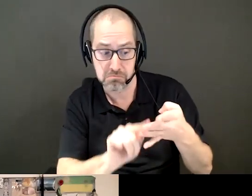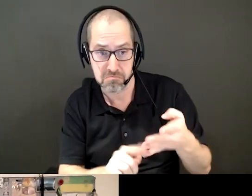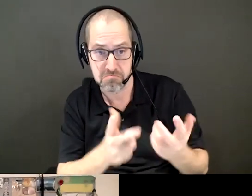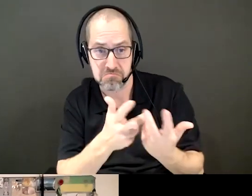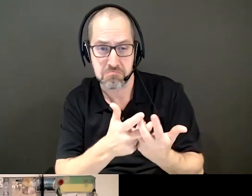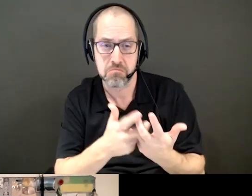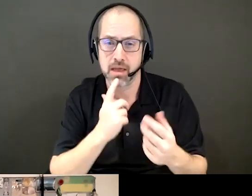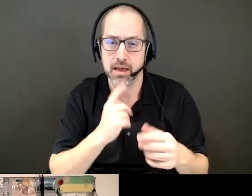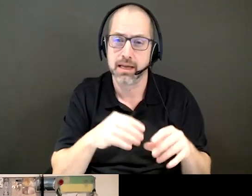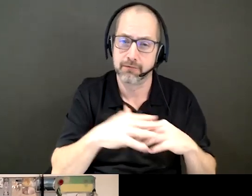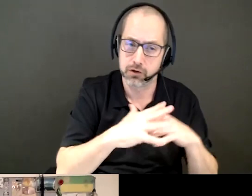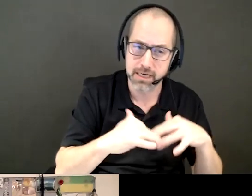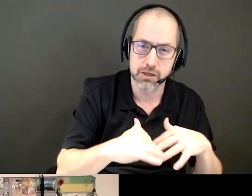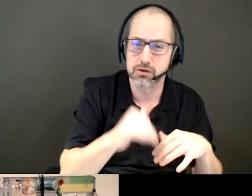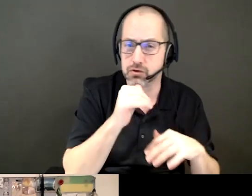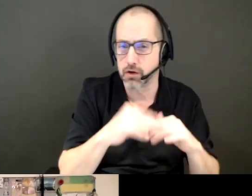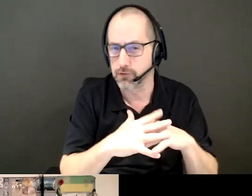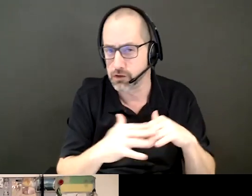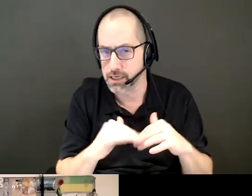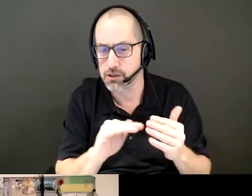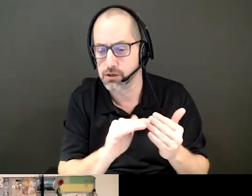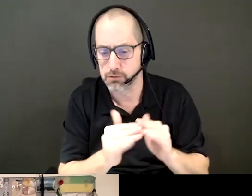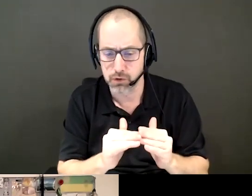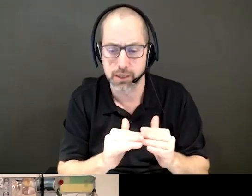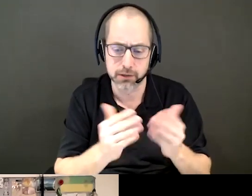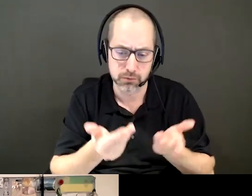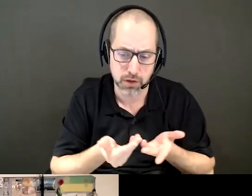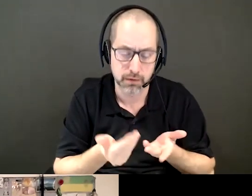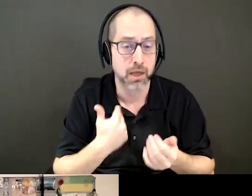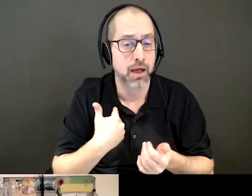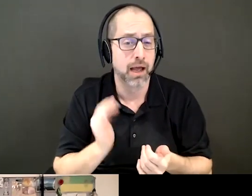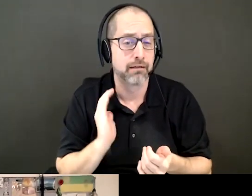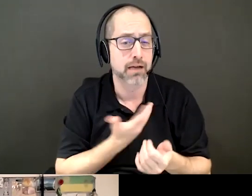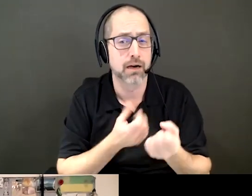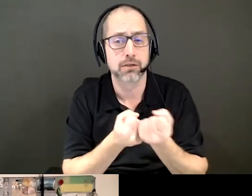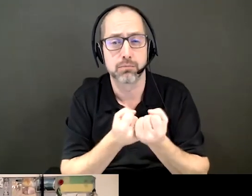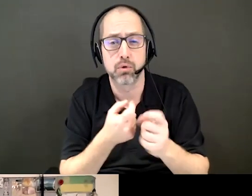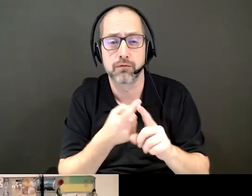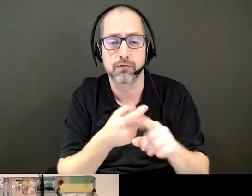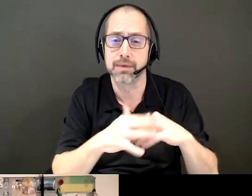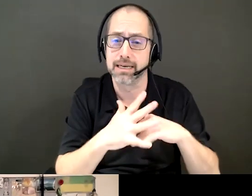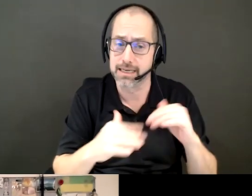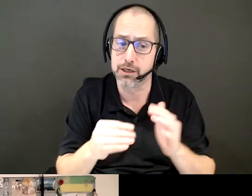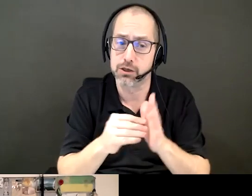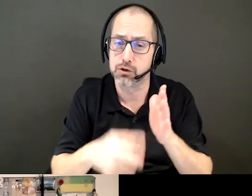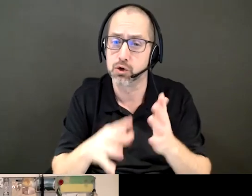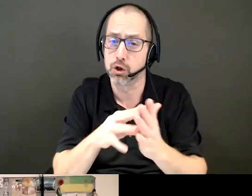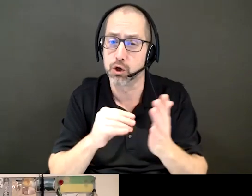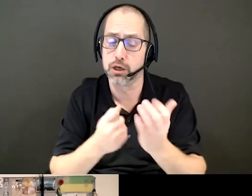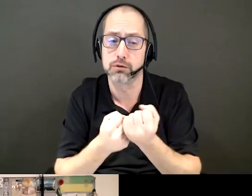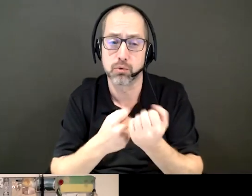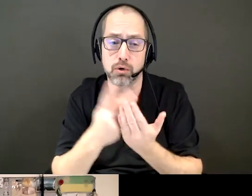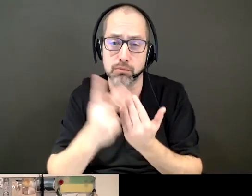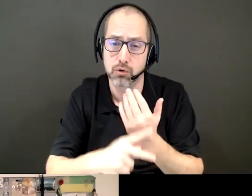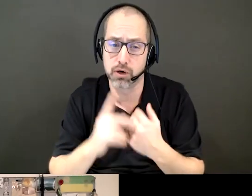both residing within First Nations, non-First Nations communities. We have our Support for Indigenous Student Learning Program, where we're giving out a couple of